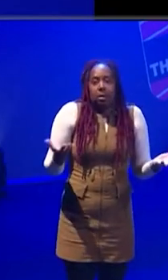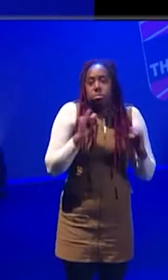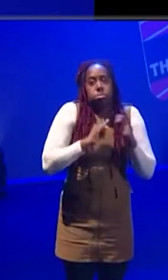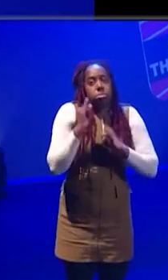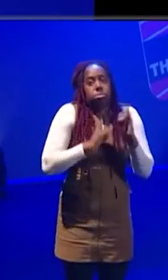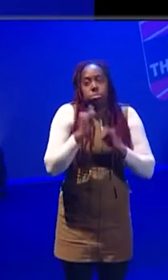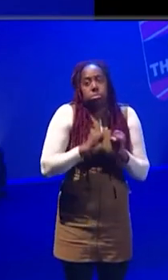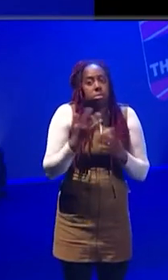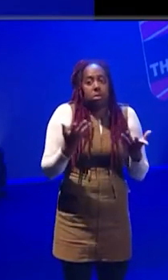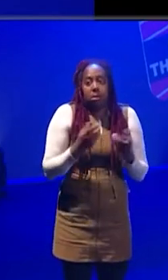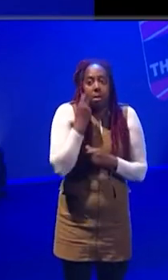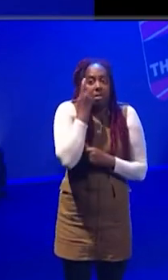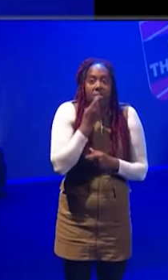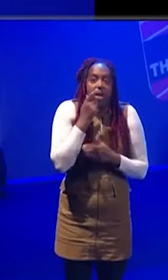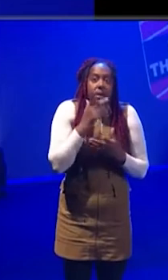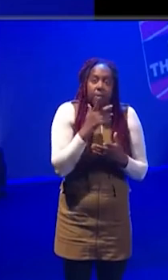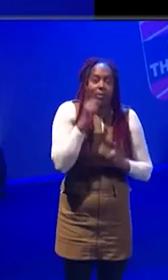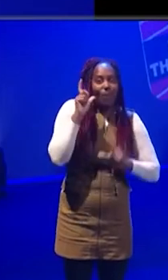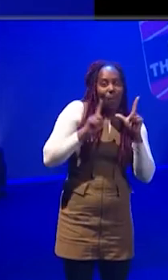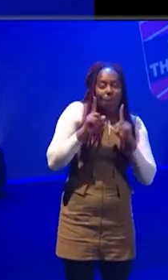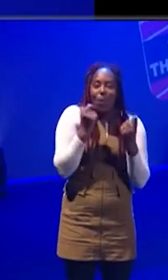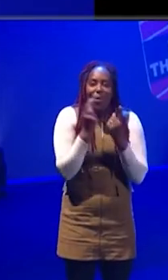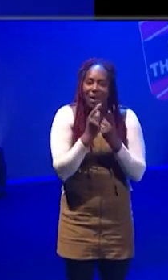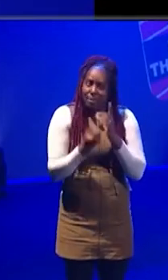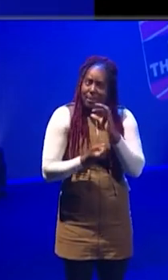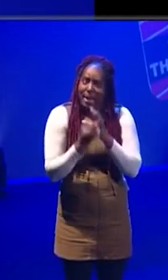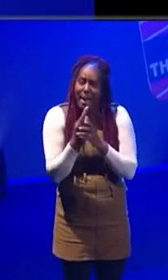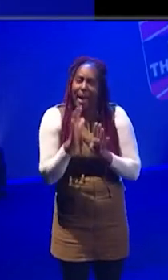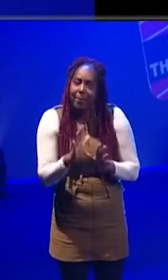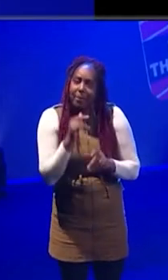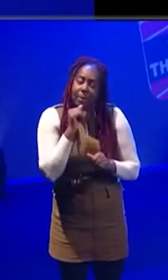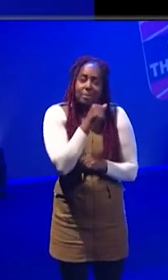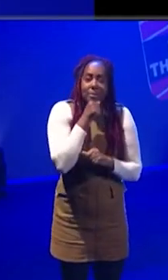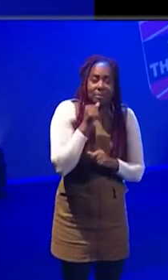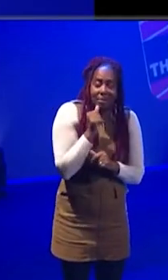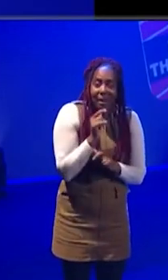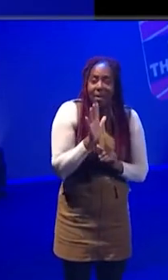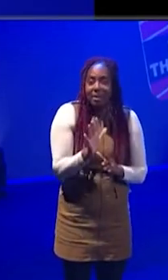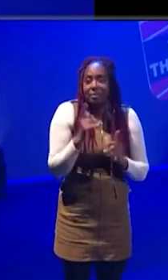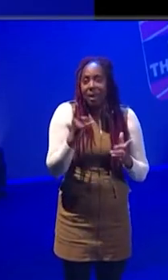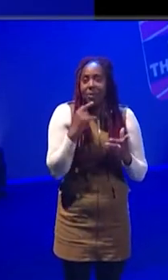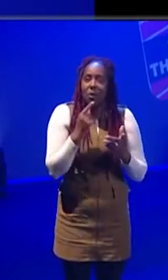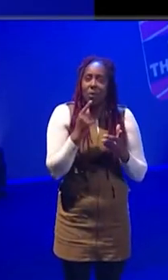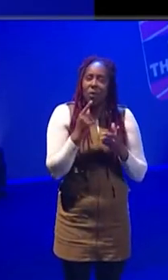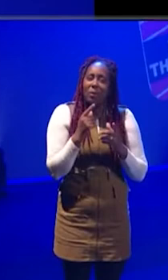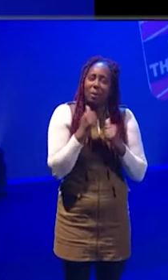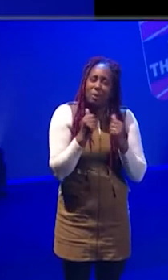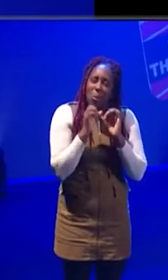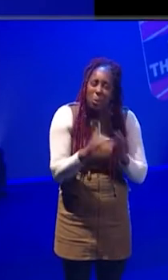And yeah, I think there are some there are some really cool things that have come out of it, which is, yeah, it's really nice that it's not been a complete waste of time.